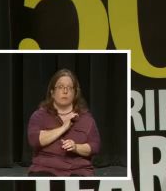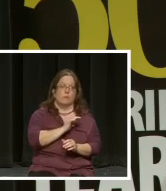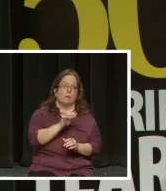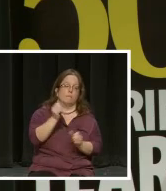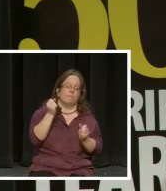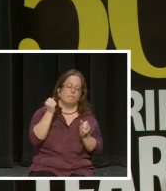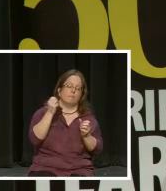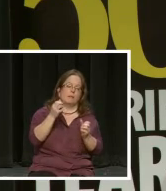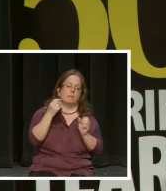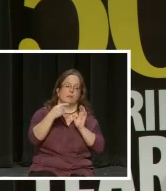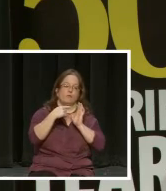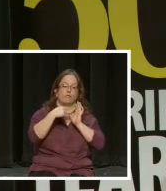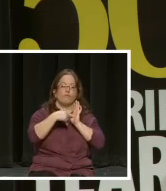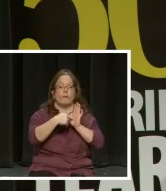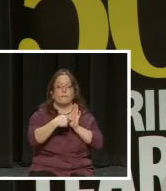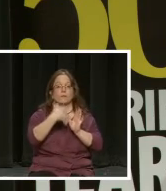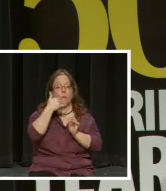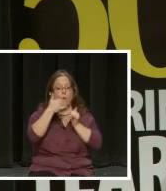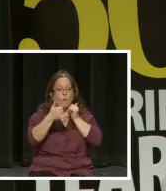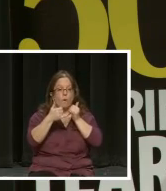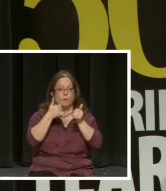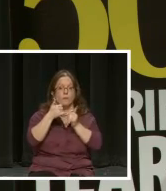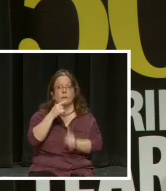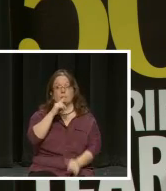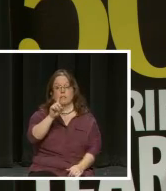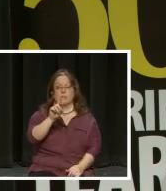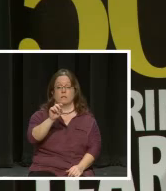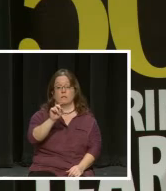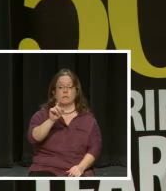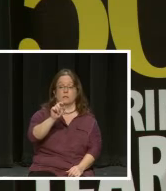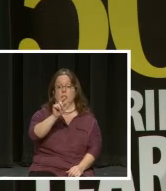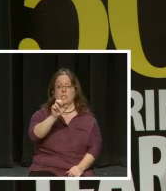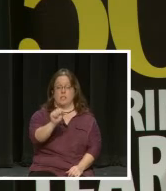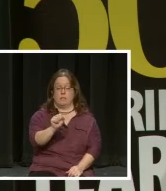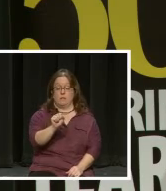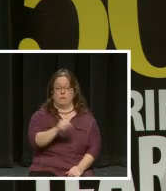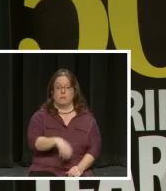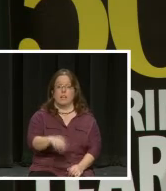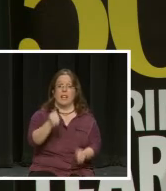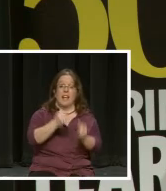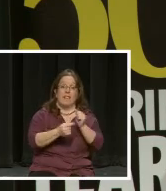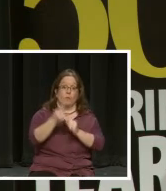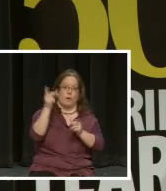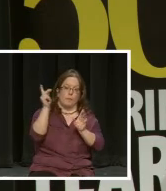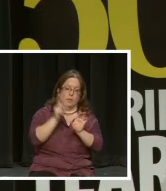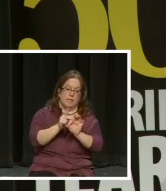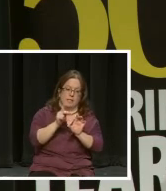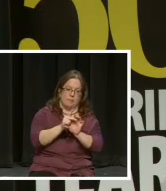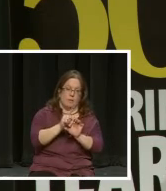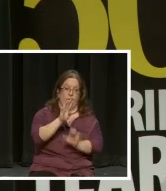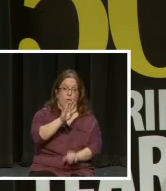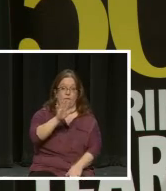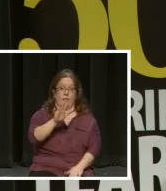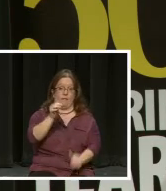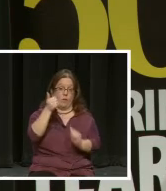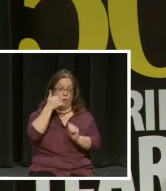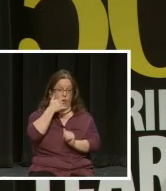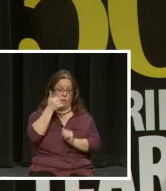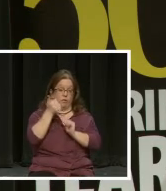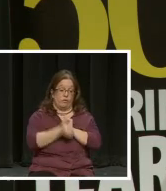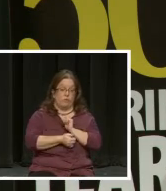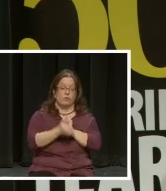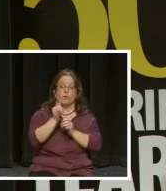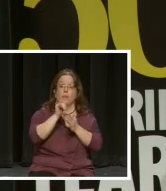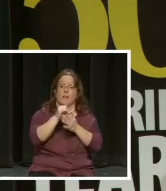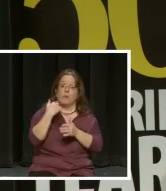of reference calls. And I mean dozens. Everyone on the screening committee participated in four or five calls in